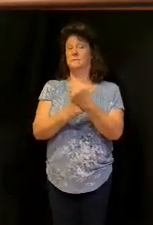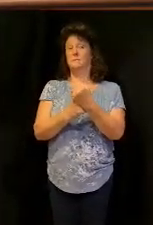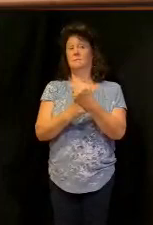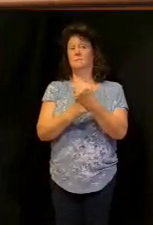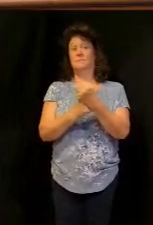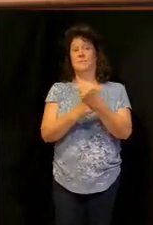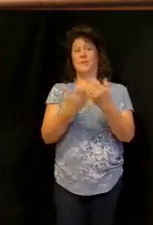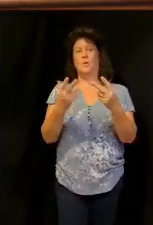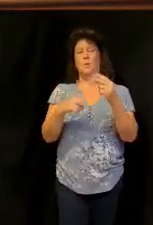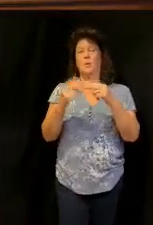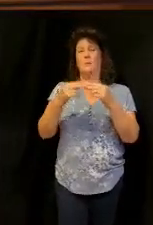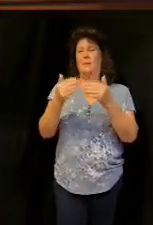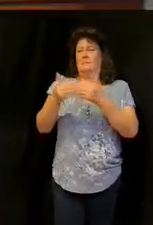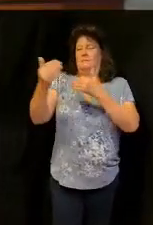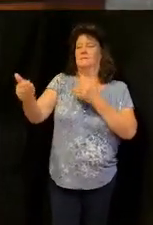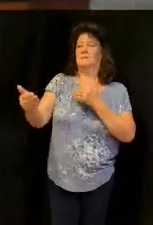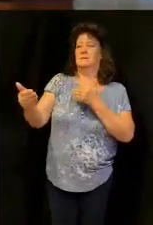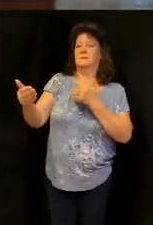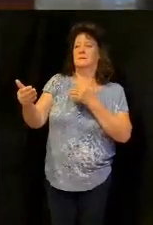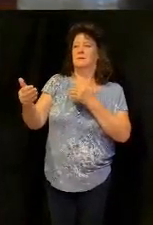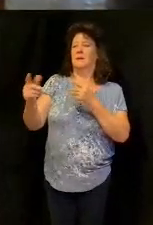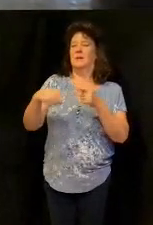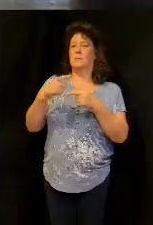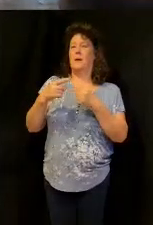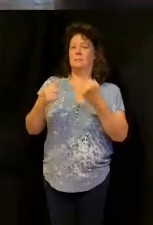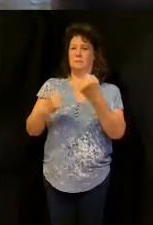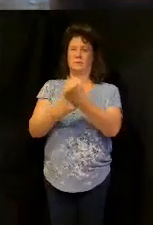What's this building next door? It's about facilitating.